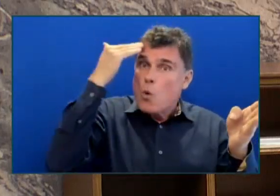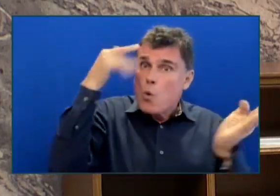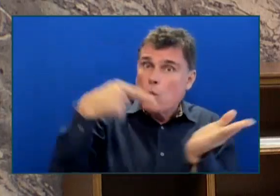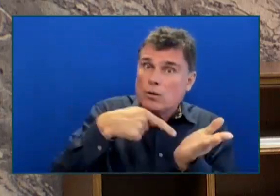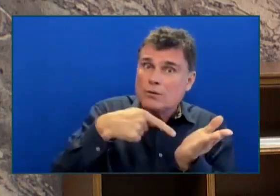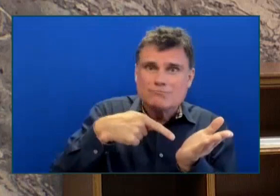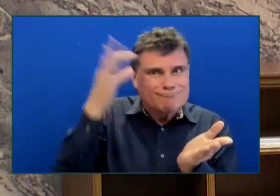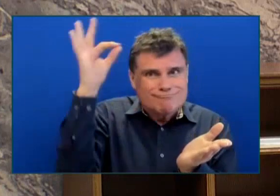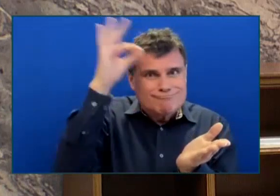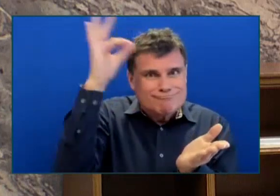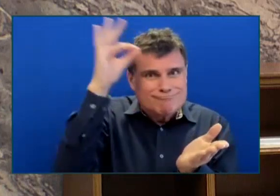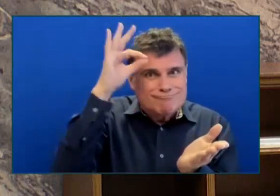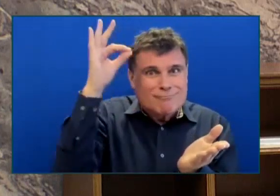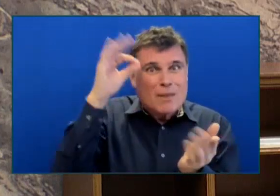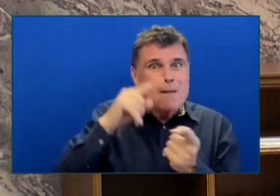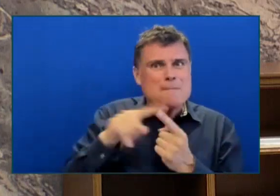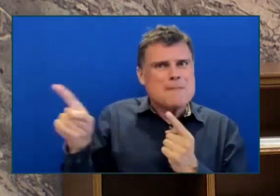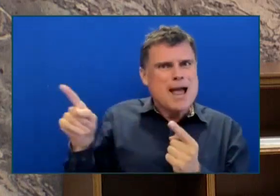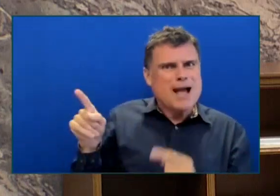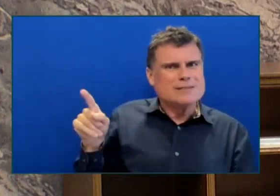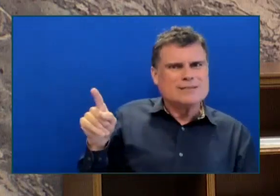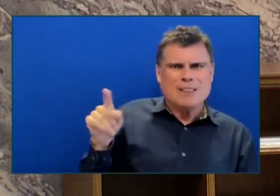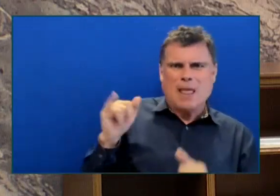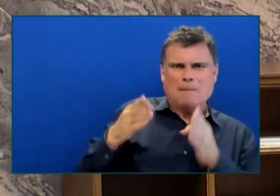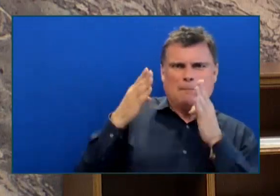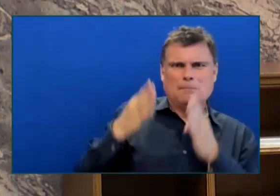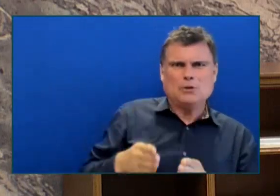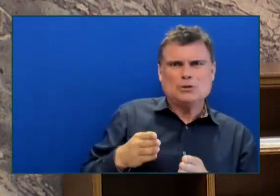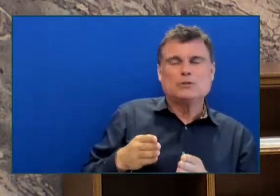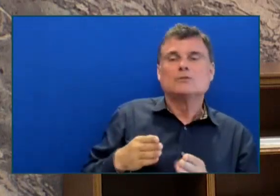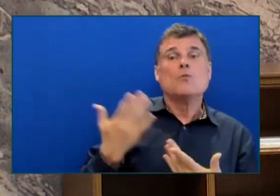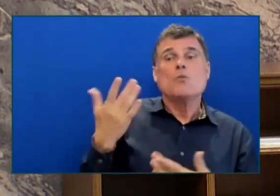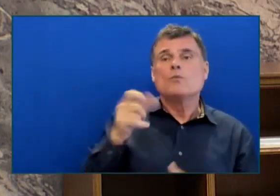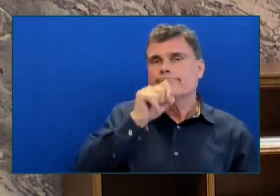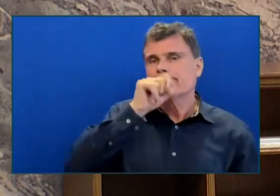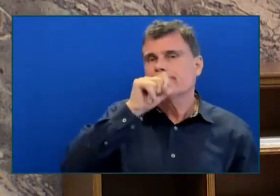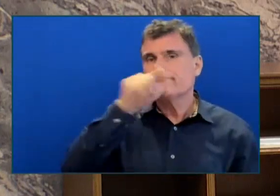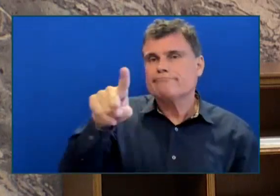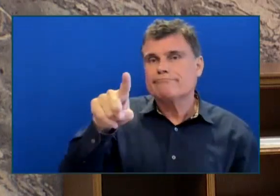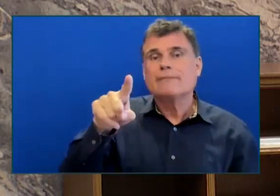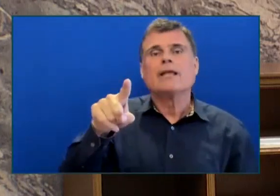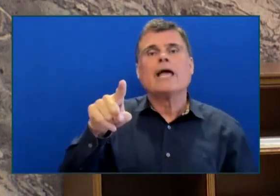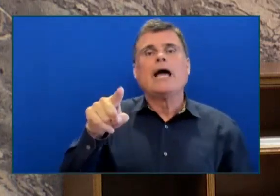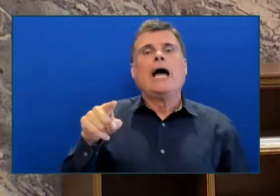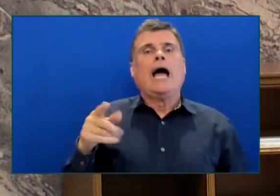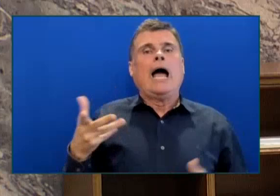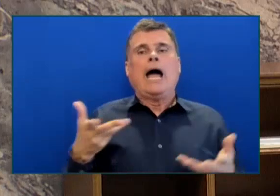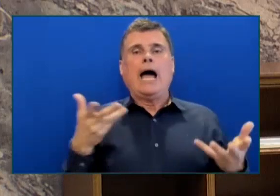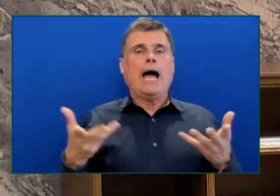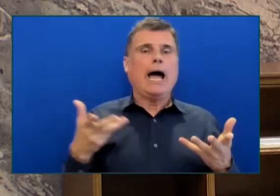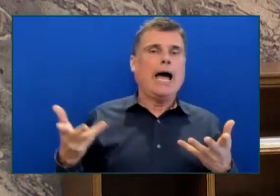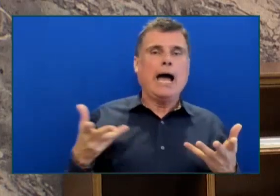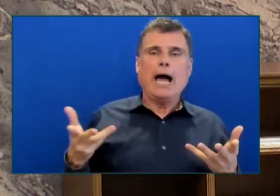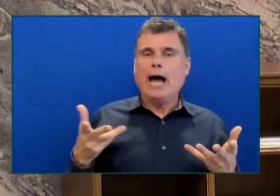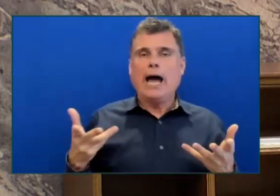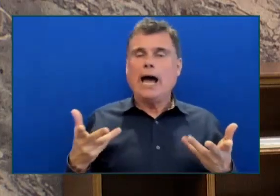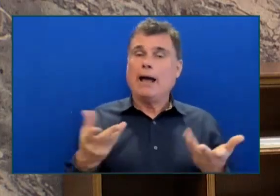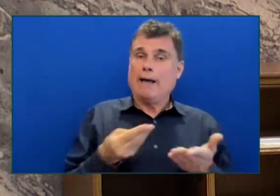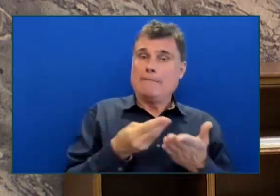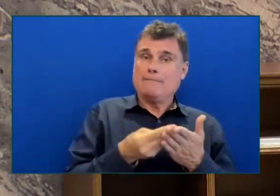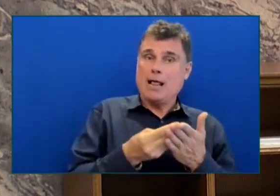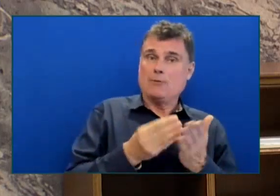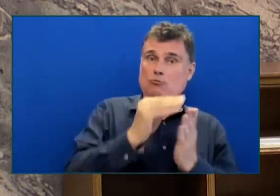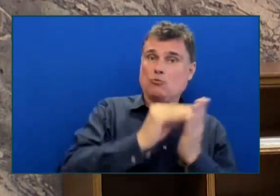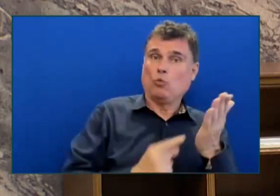B.C. Housing's financial reviews of TIRA have been substantially delayed. The most recently complete